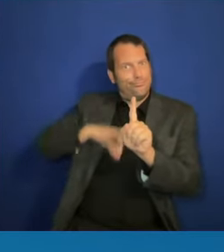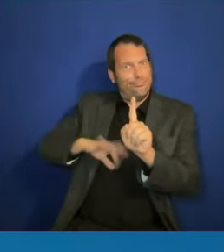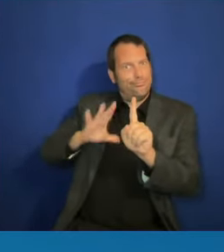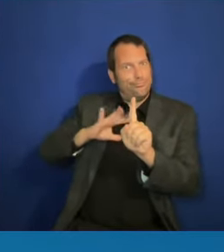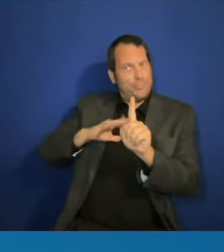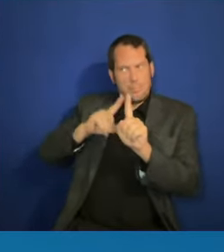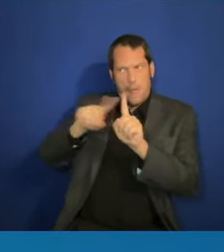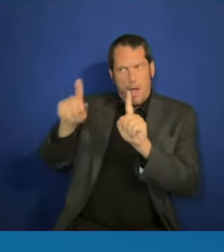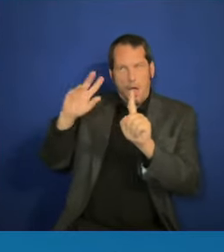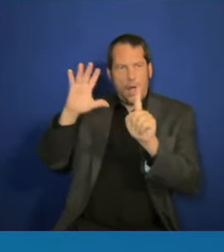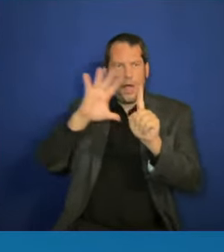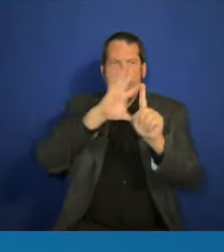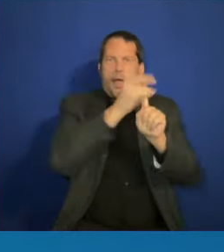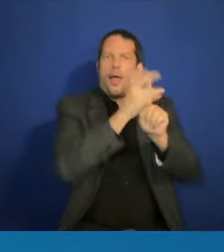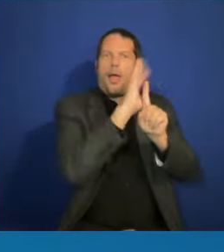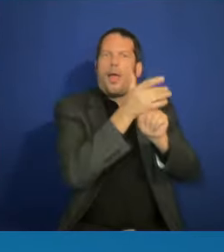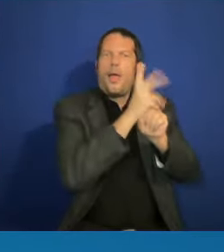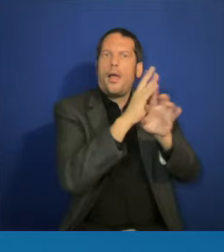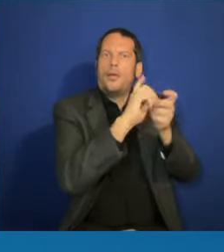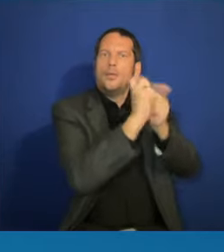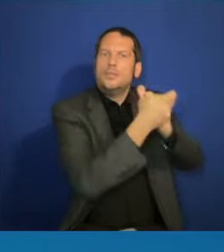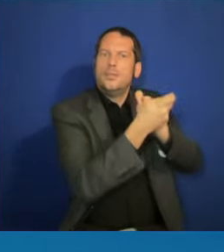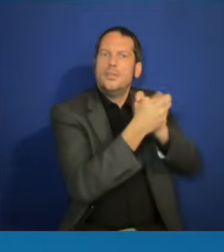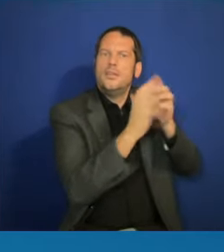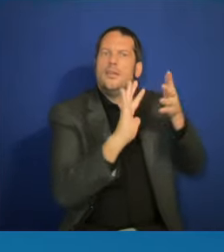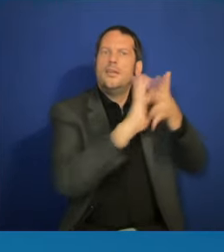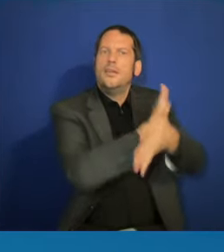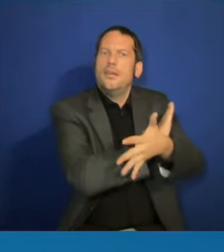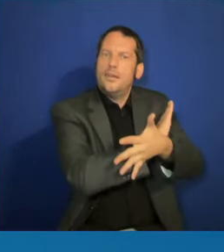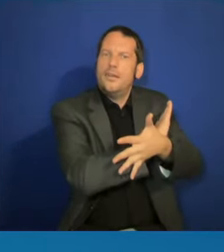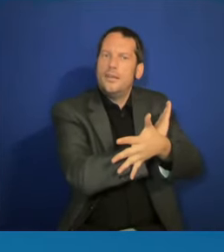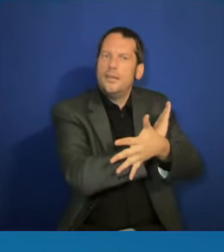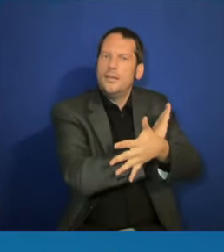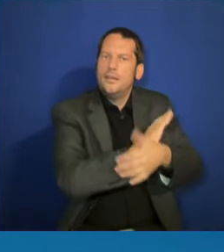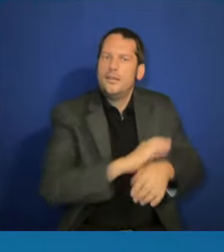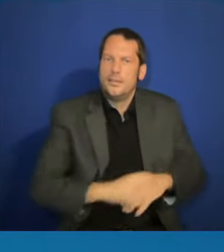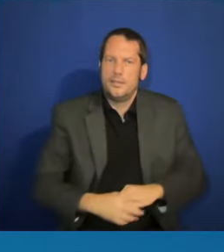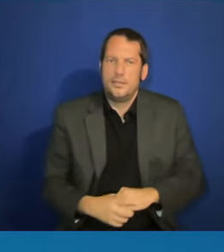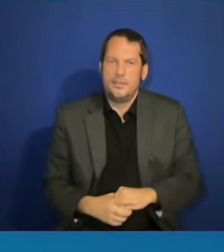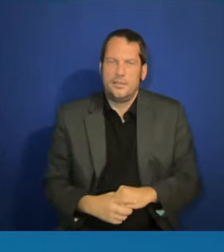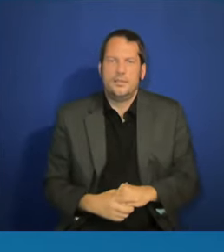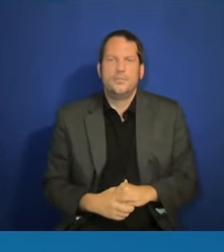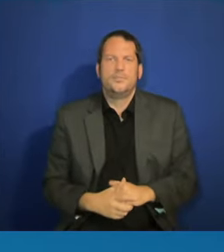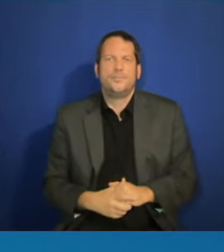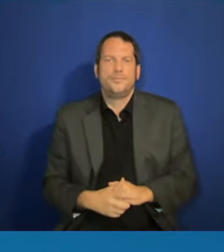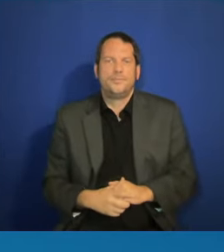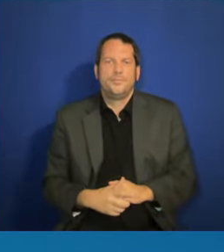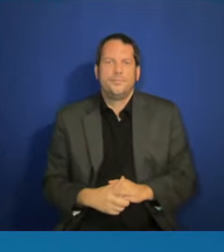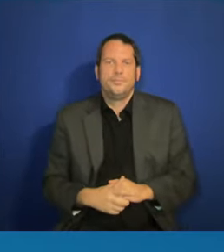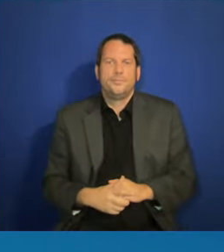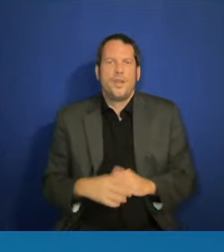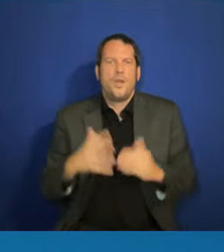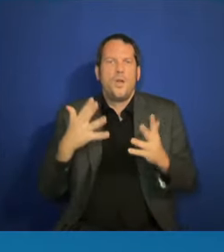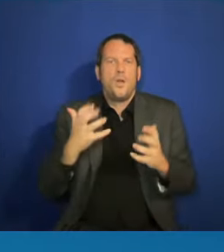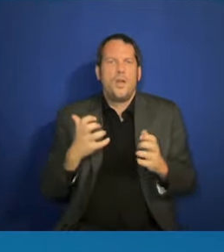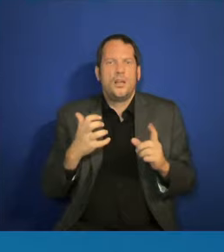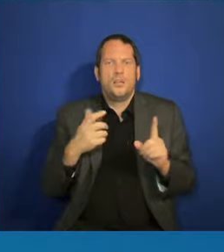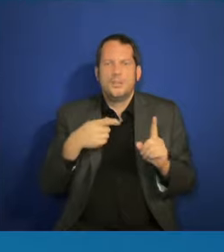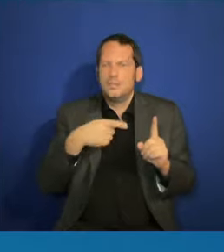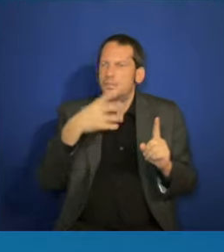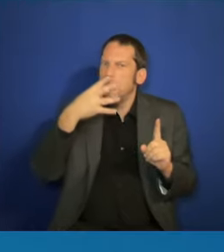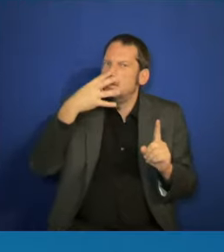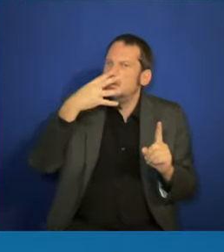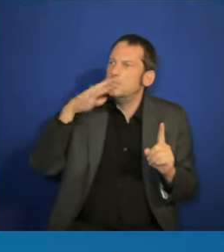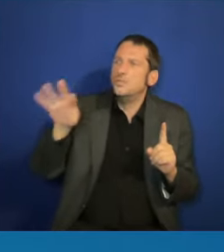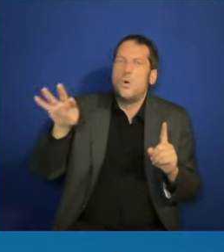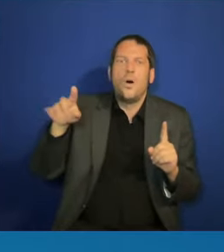attention to who's not in the room and understand that when we have